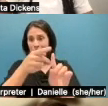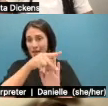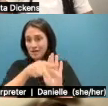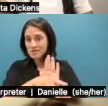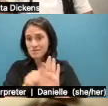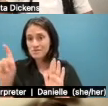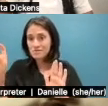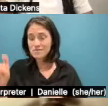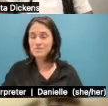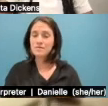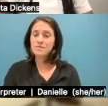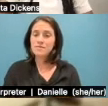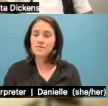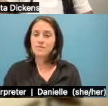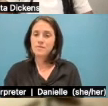policy change?